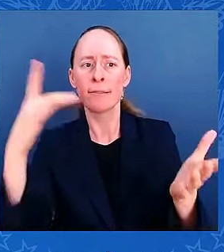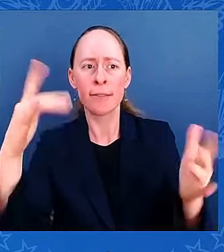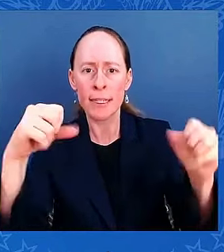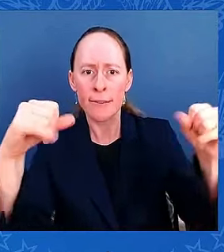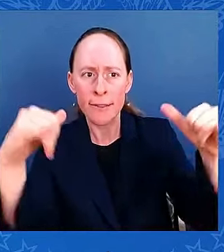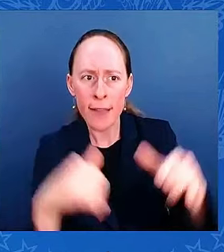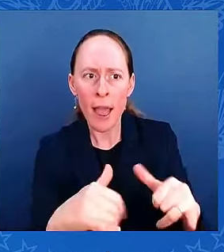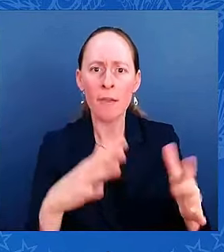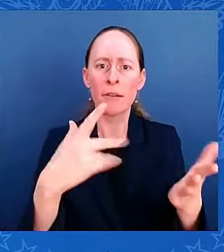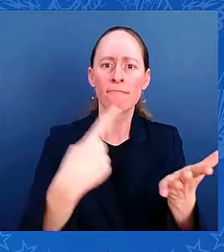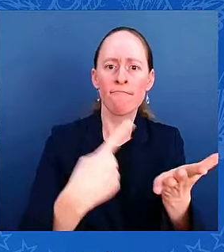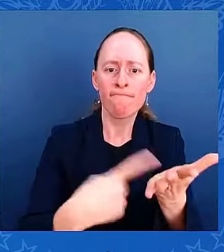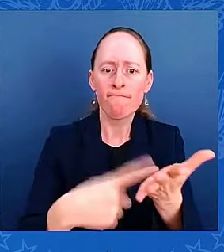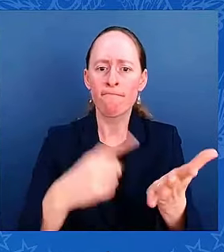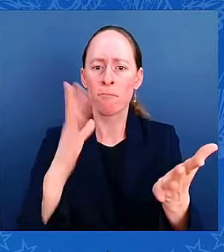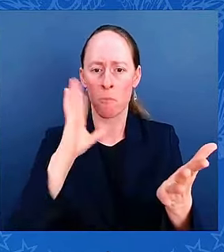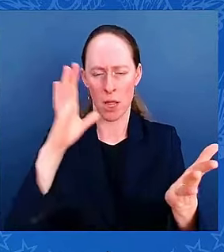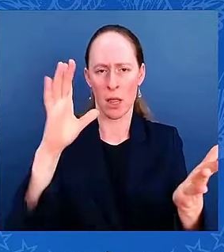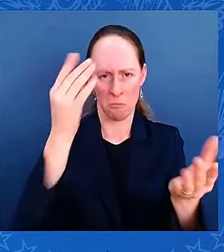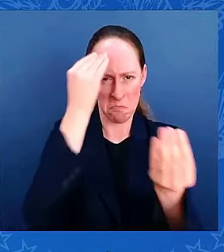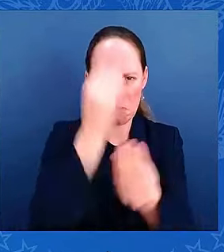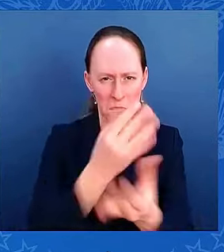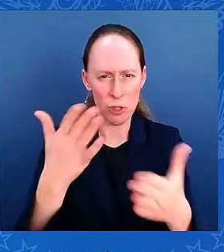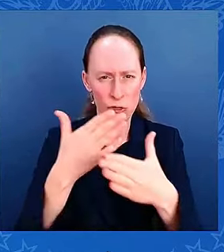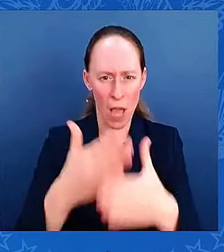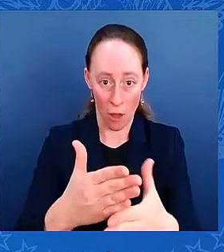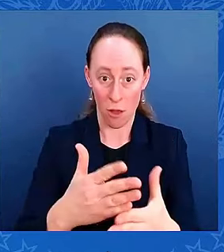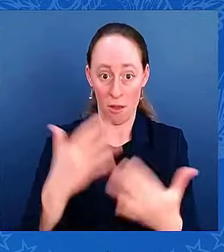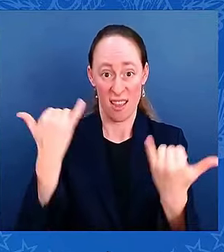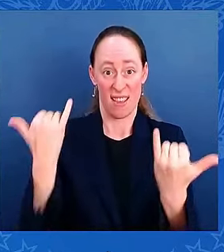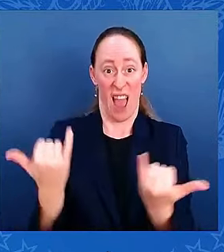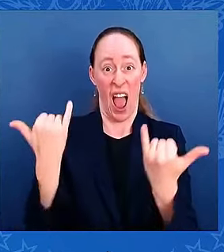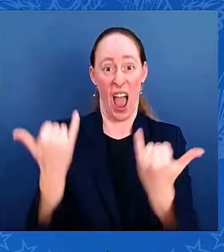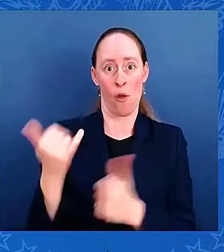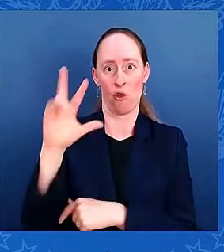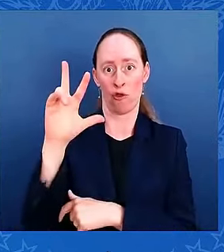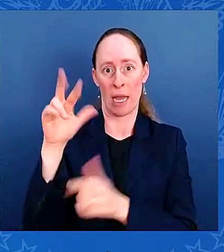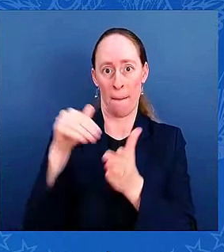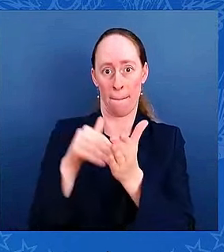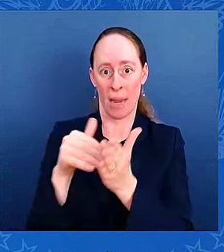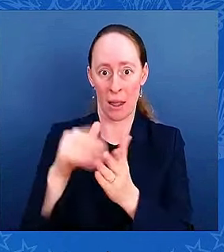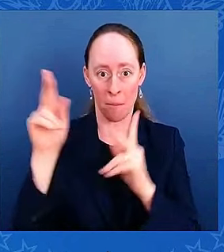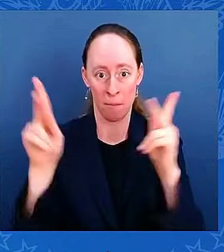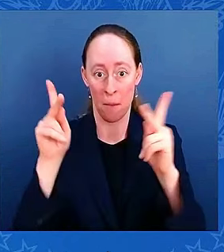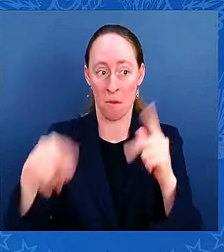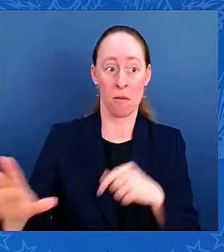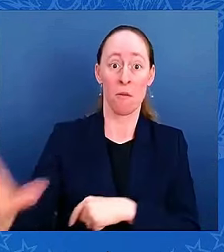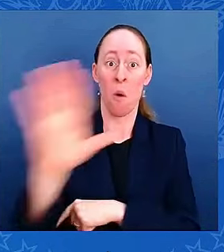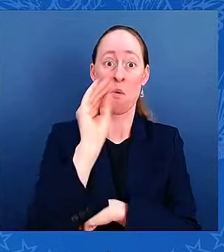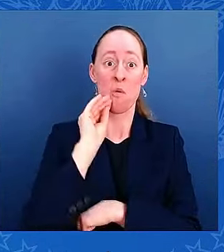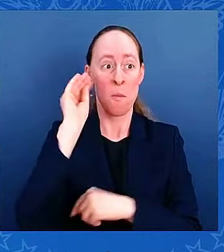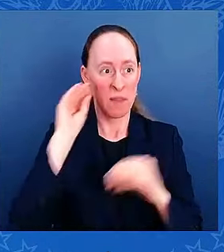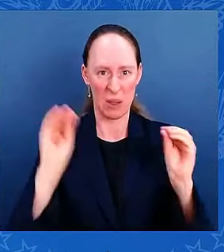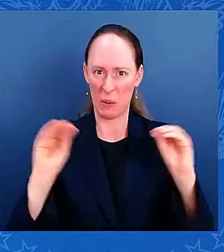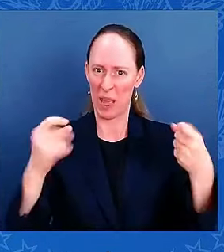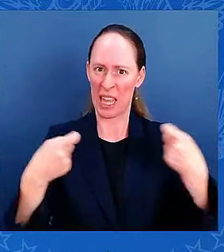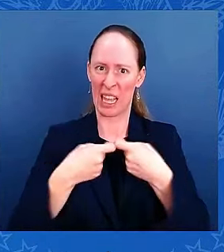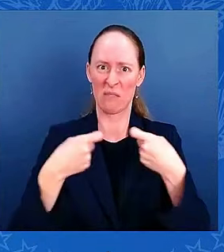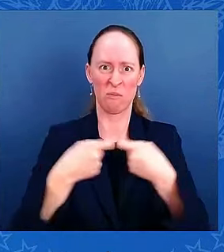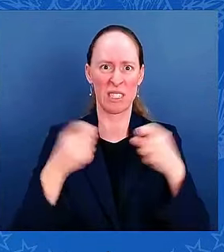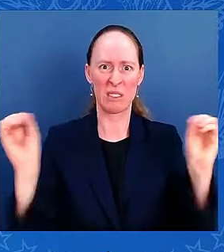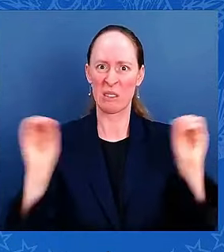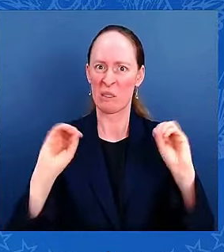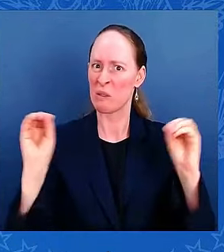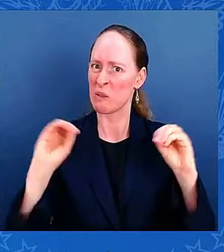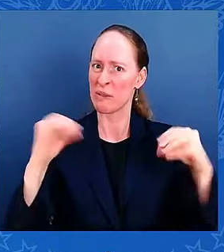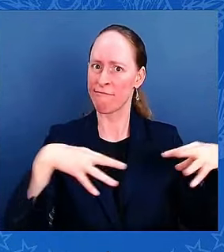but more than 40 million power work, power line workers, have come from around the country, from Canada to Florida, to